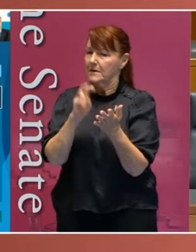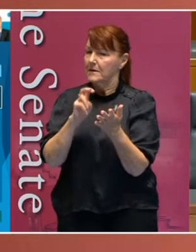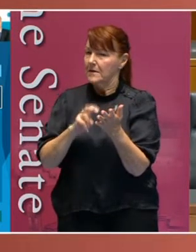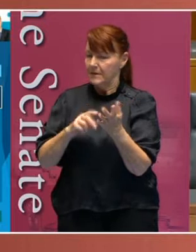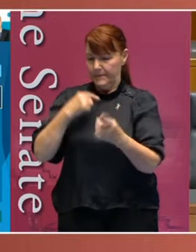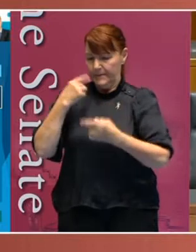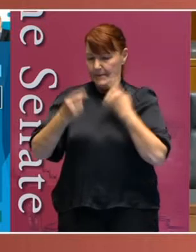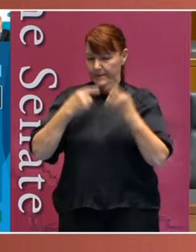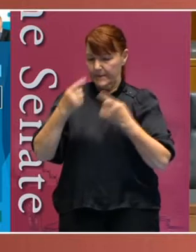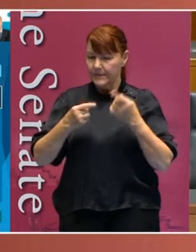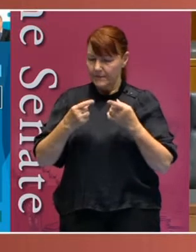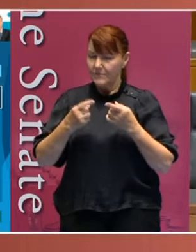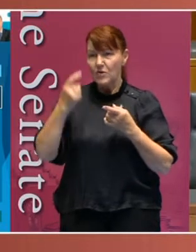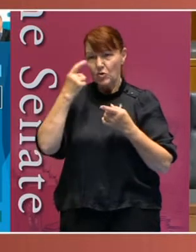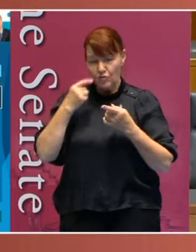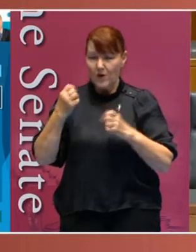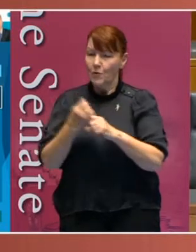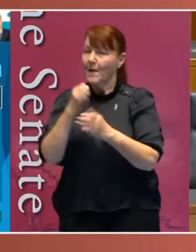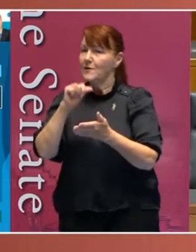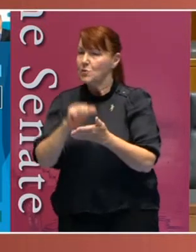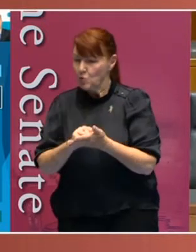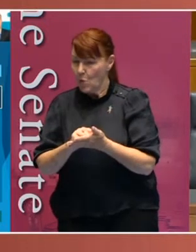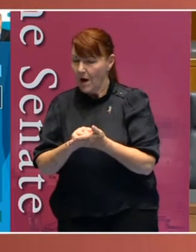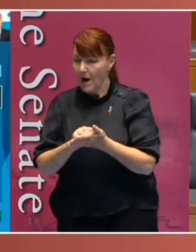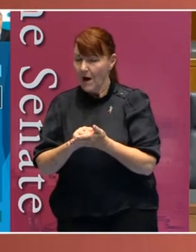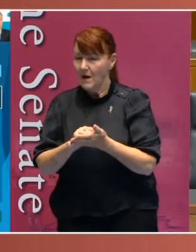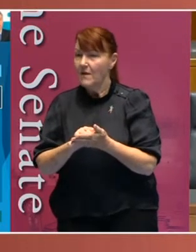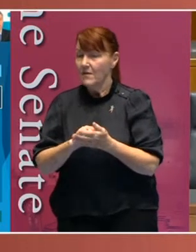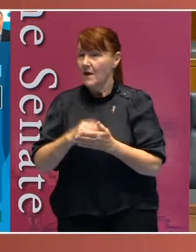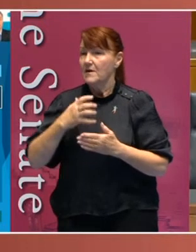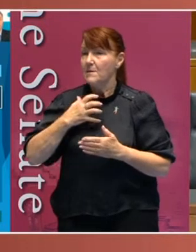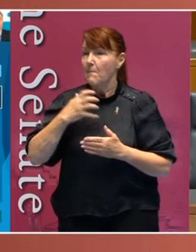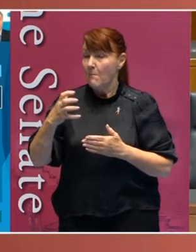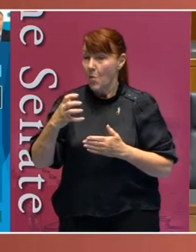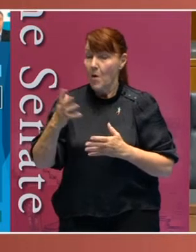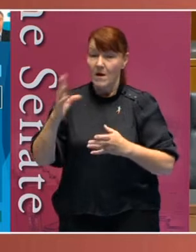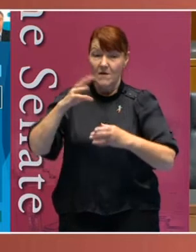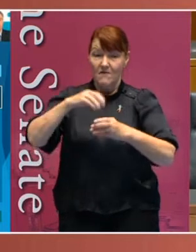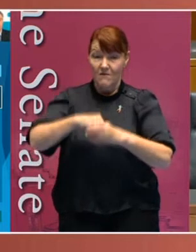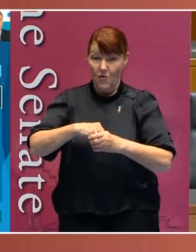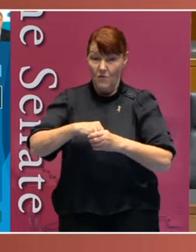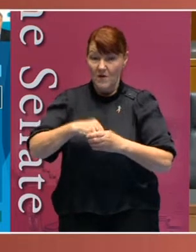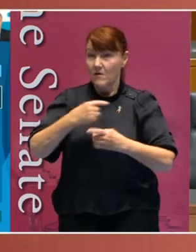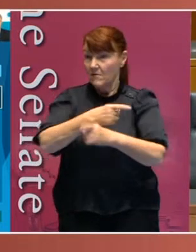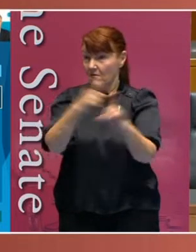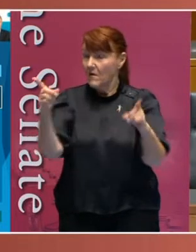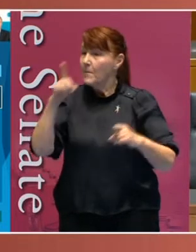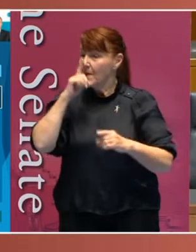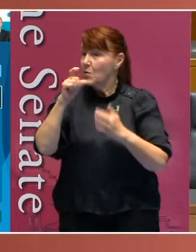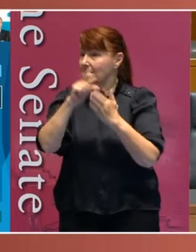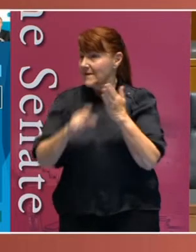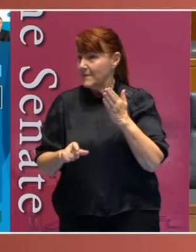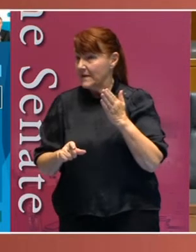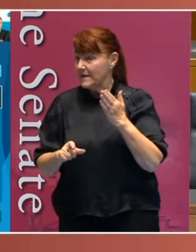enunciated to try and ensure there is greater involvement of people with disability, but